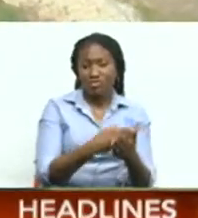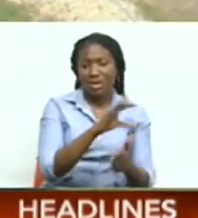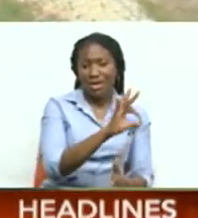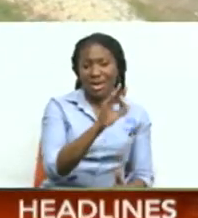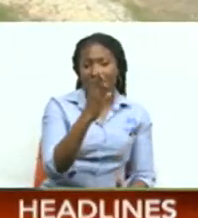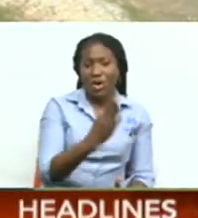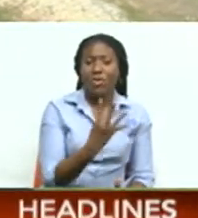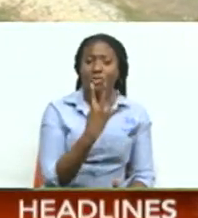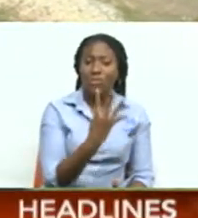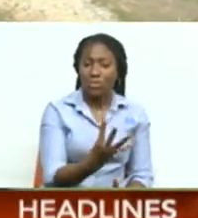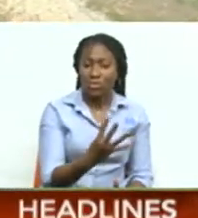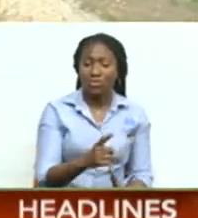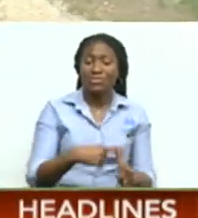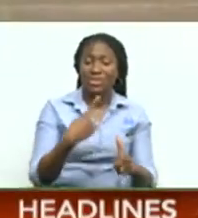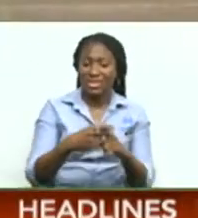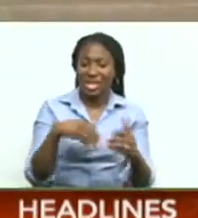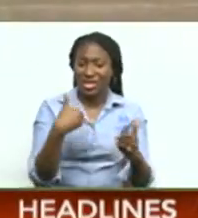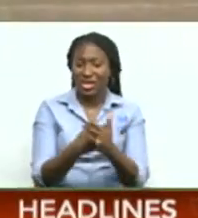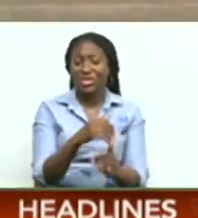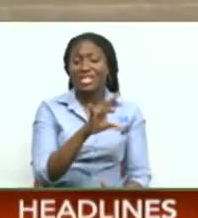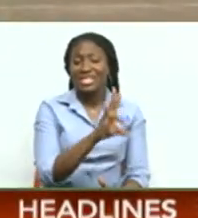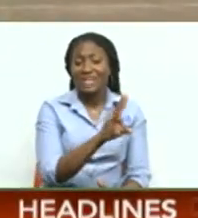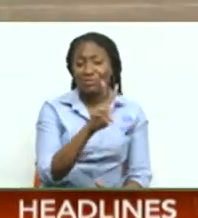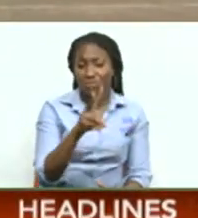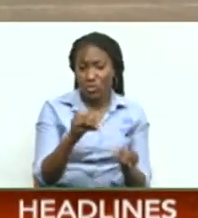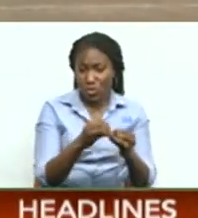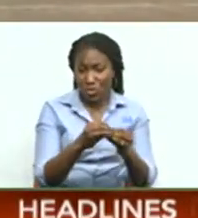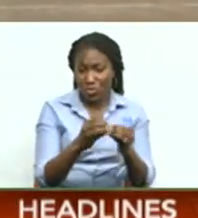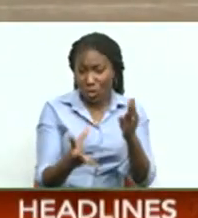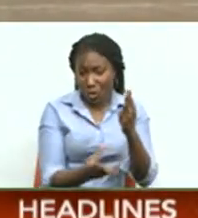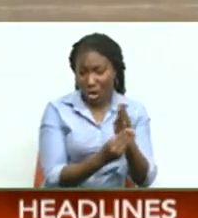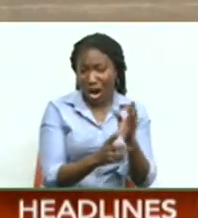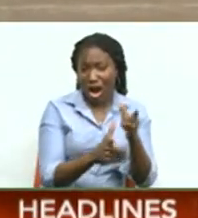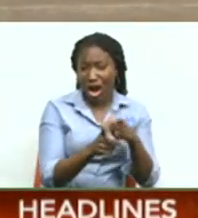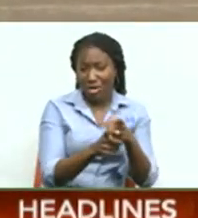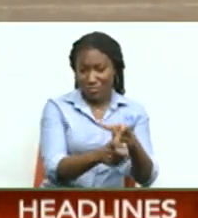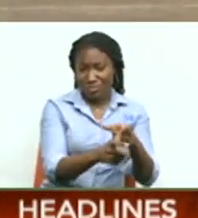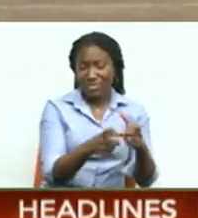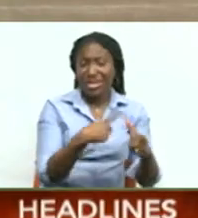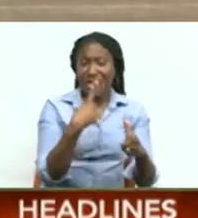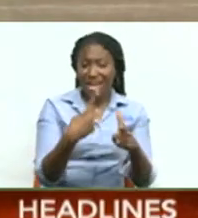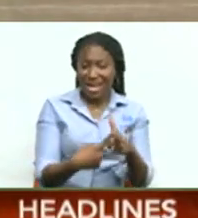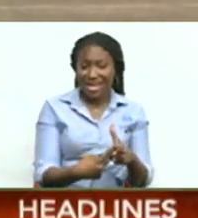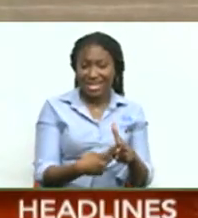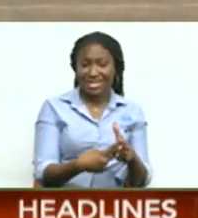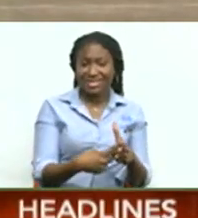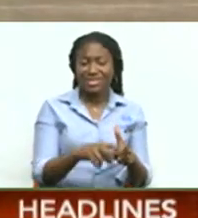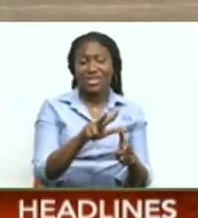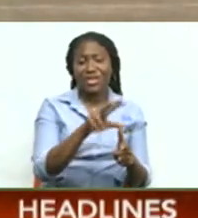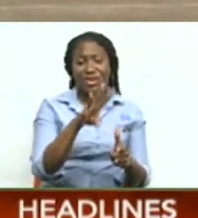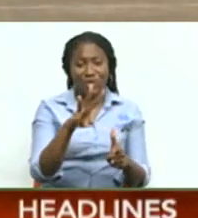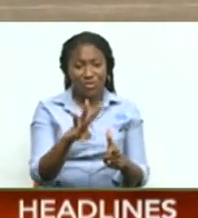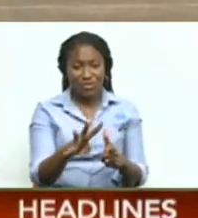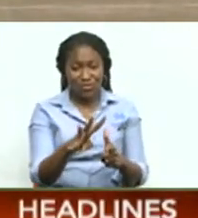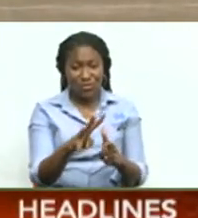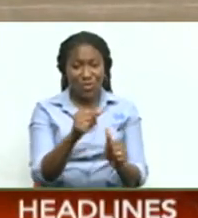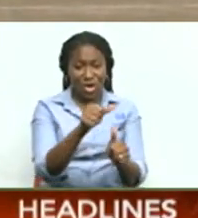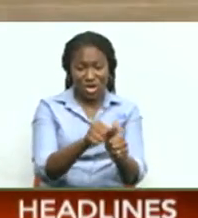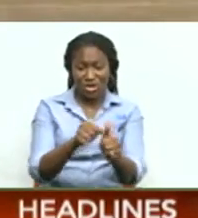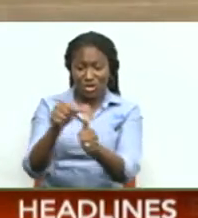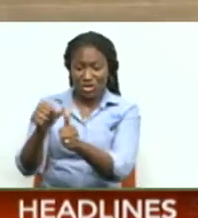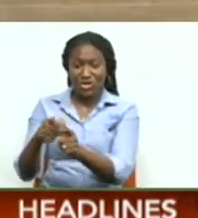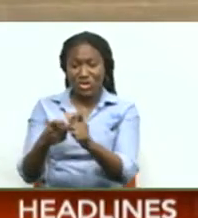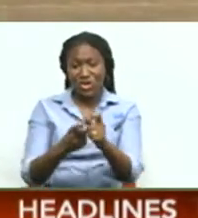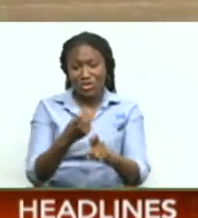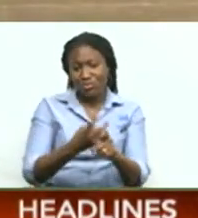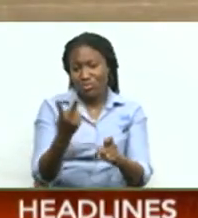first innings reply They got 72 from Jonathan Drakes And further good contributions of 34 each by Kevin Wickham and Jason